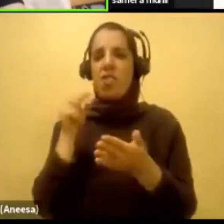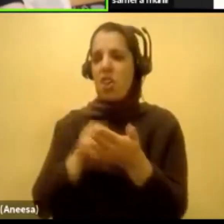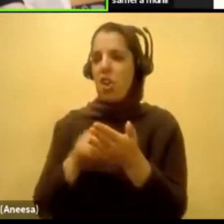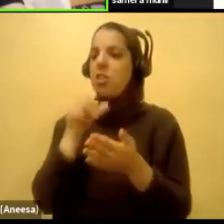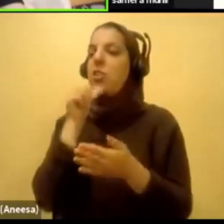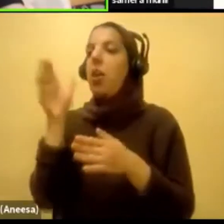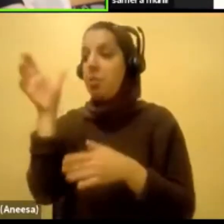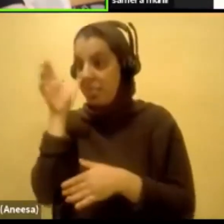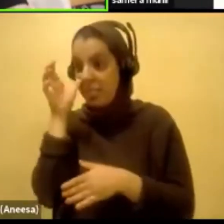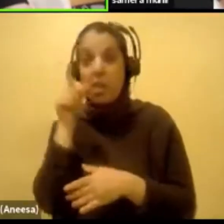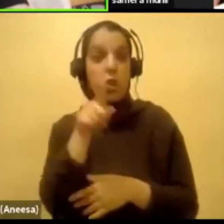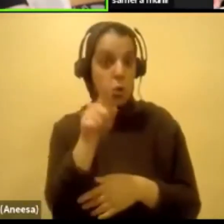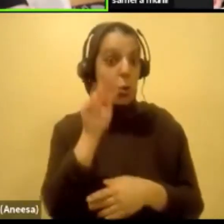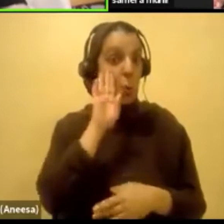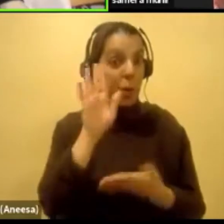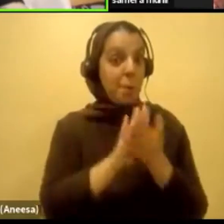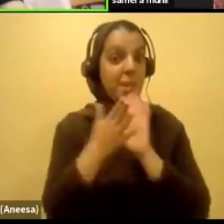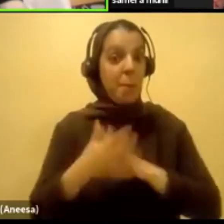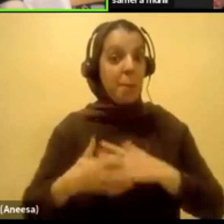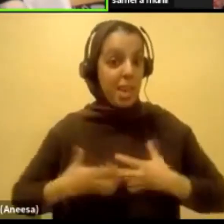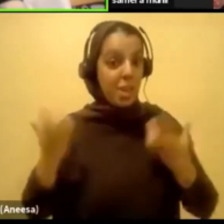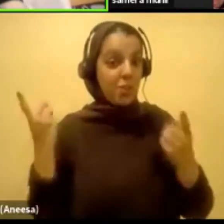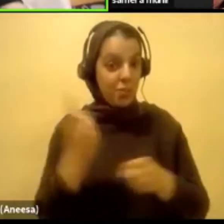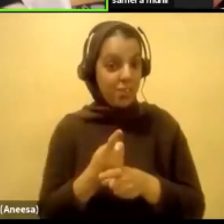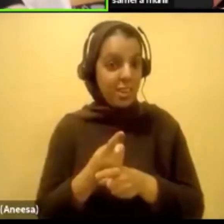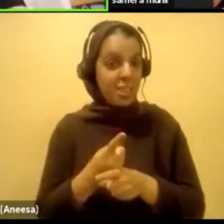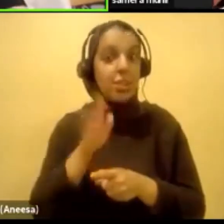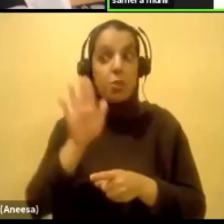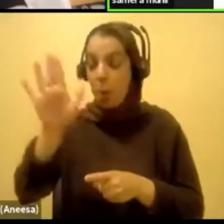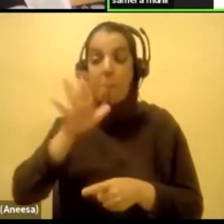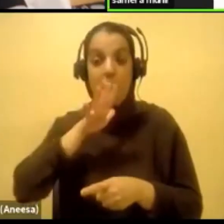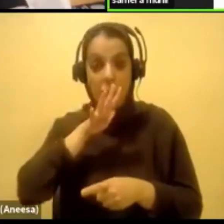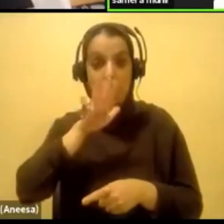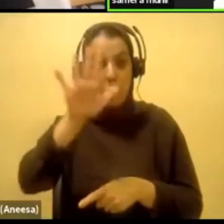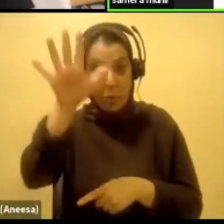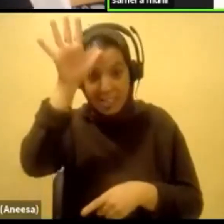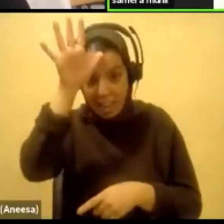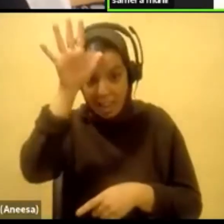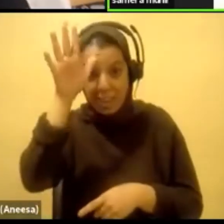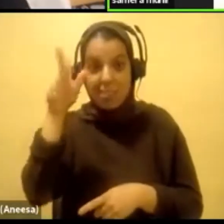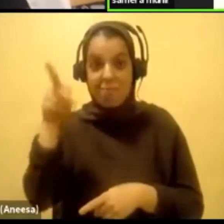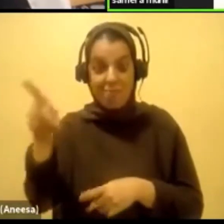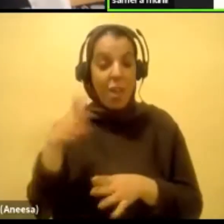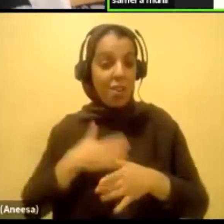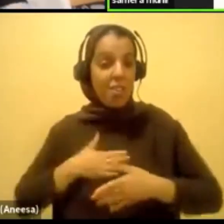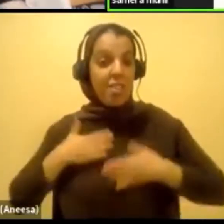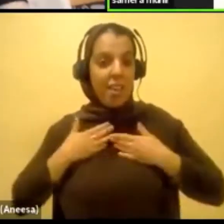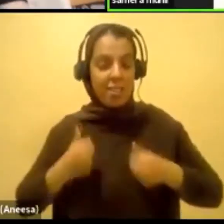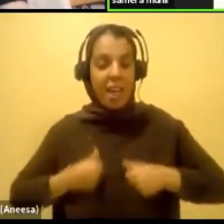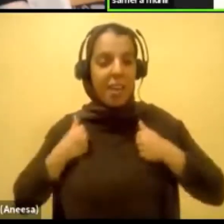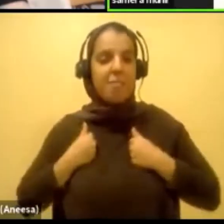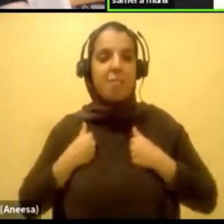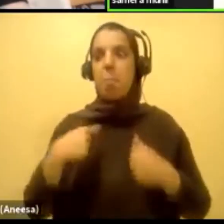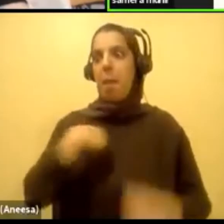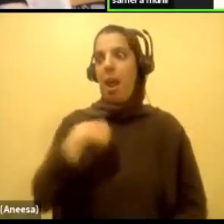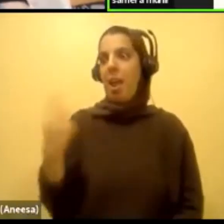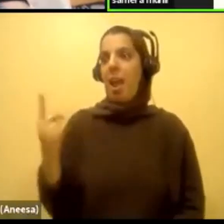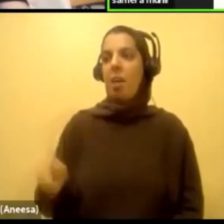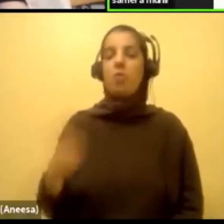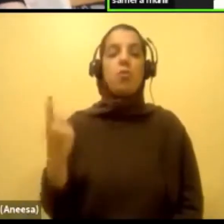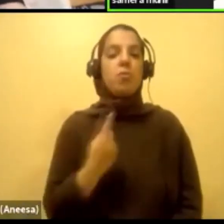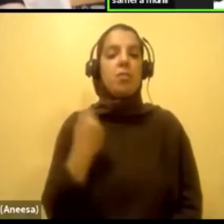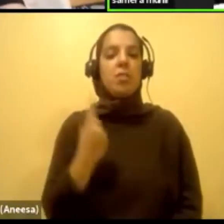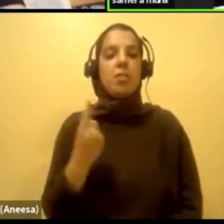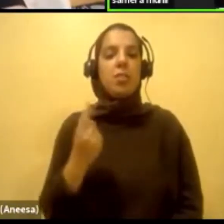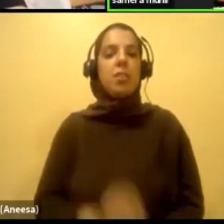angry, right? You would get very angry. That's your mom. That's your dad. And you don't have to, you don't have to apologize or